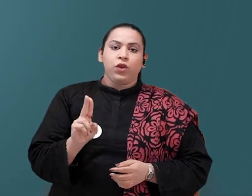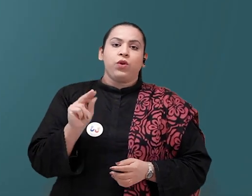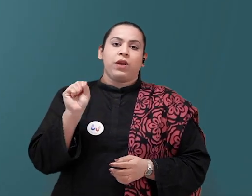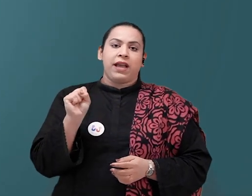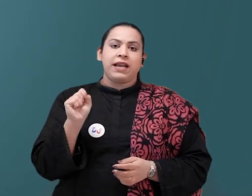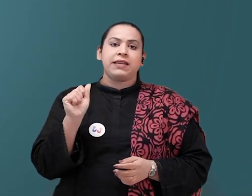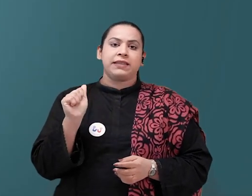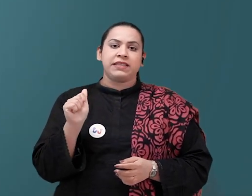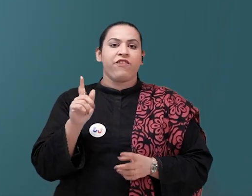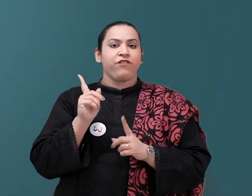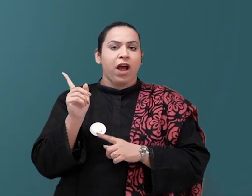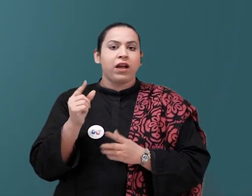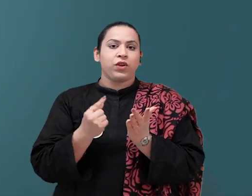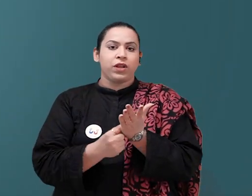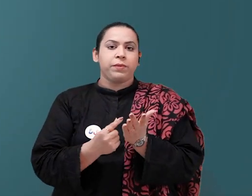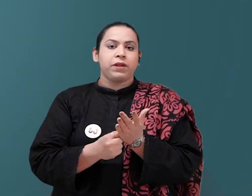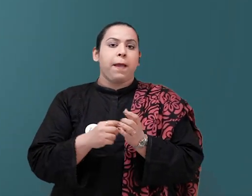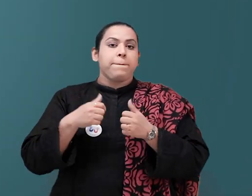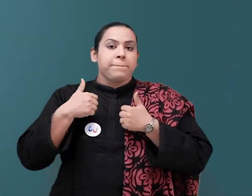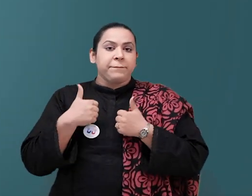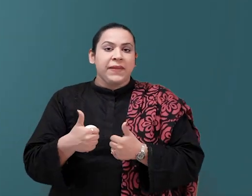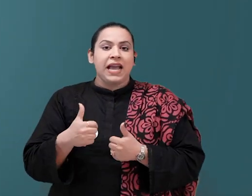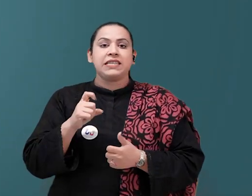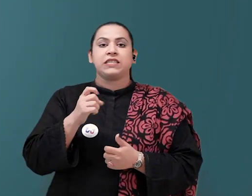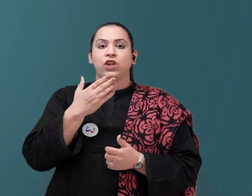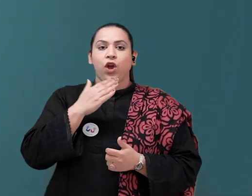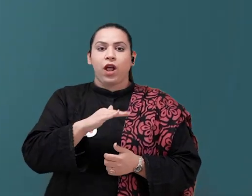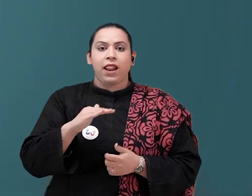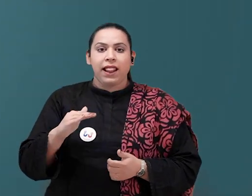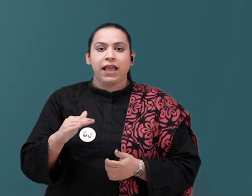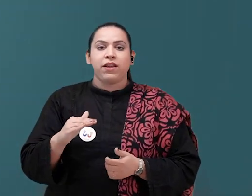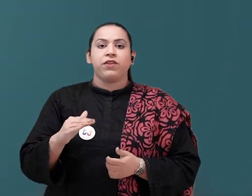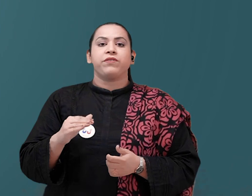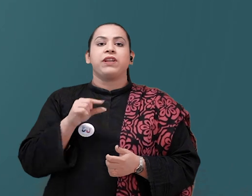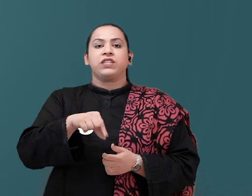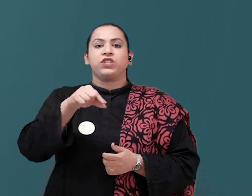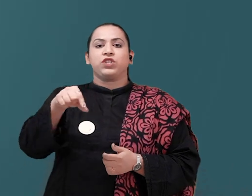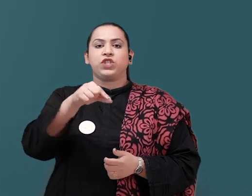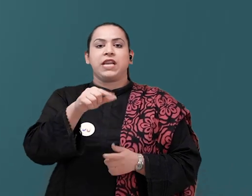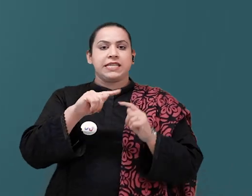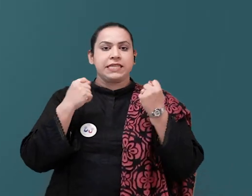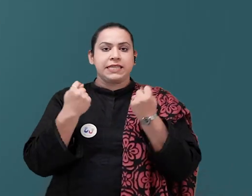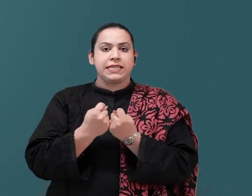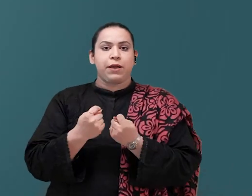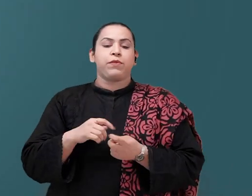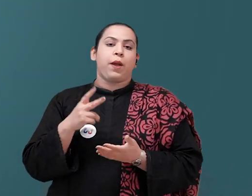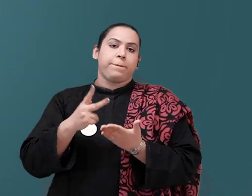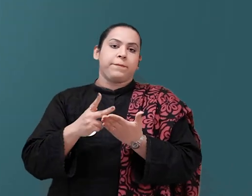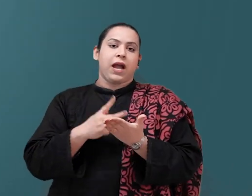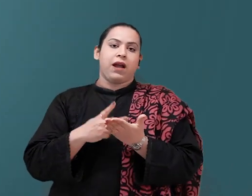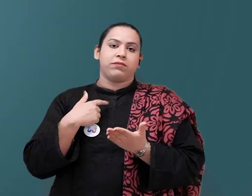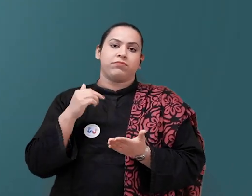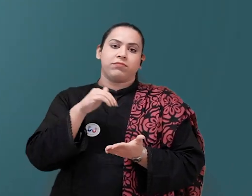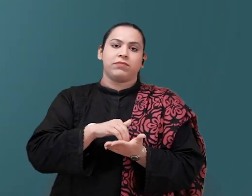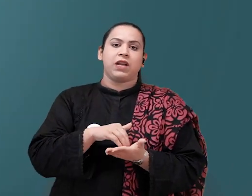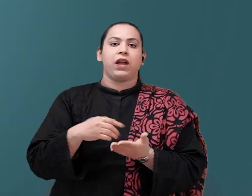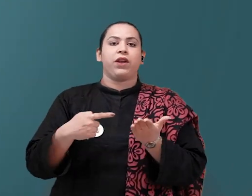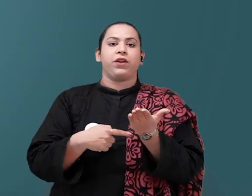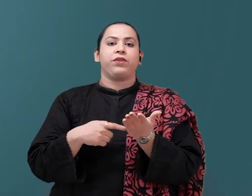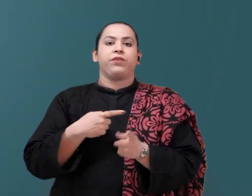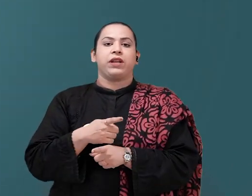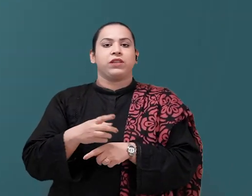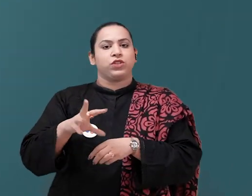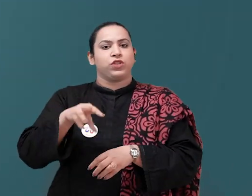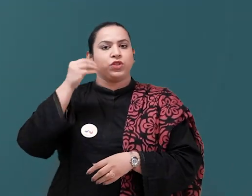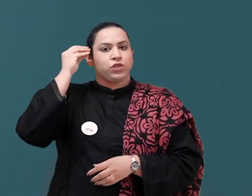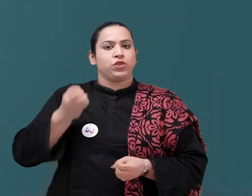There was our best college level chess team. I part of and I started training from there. My head